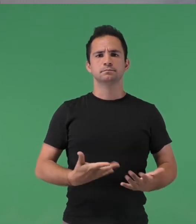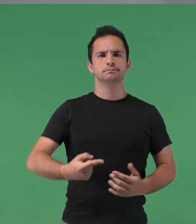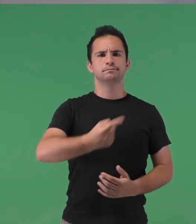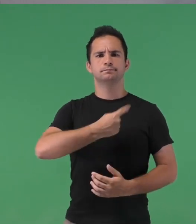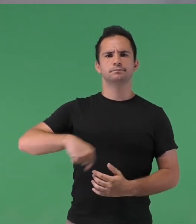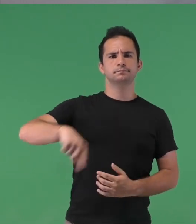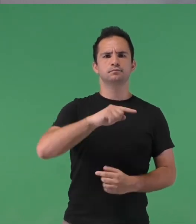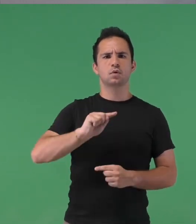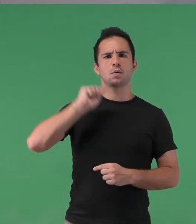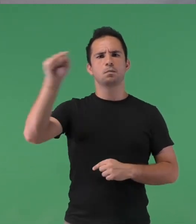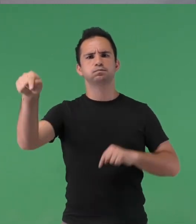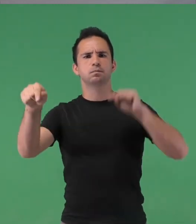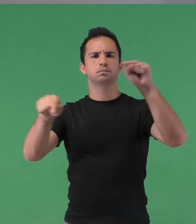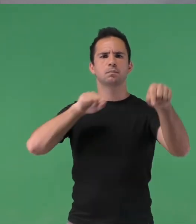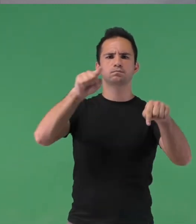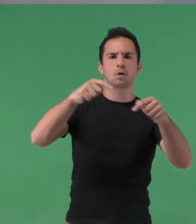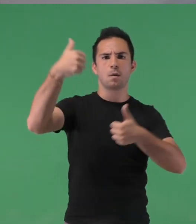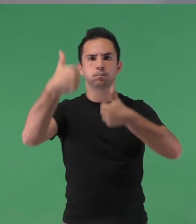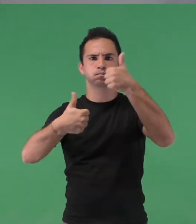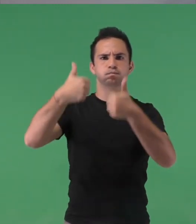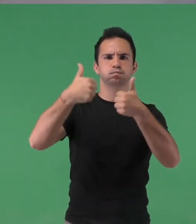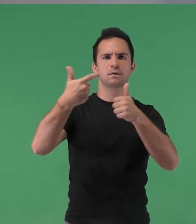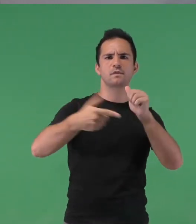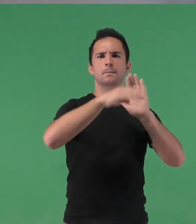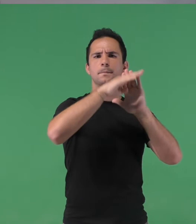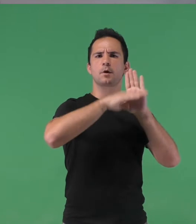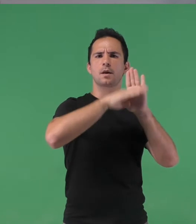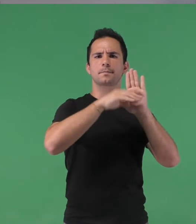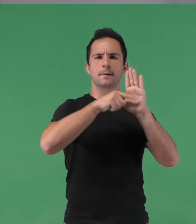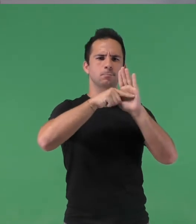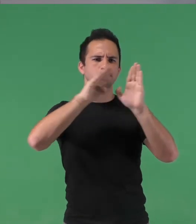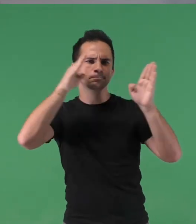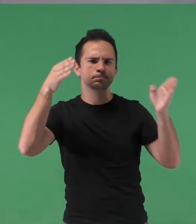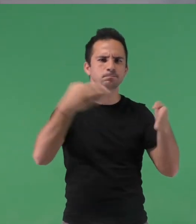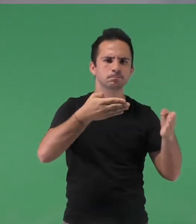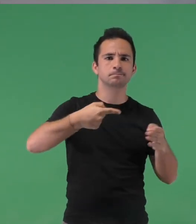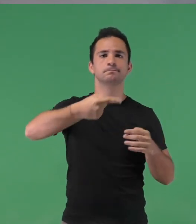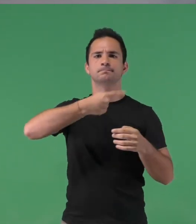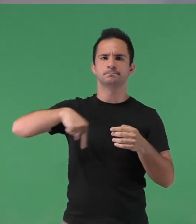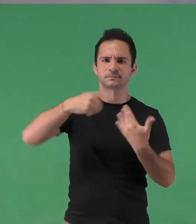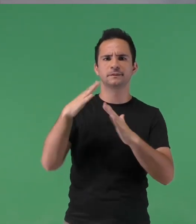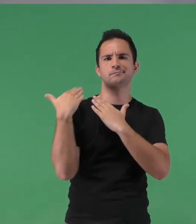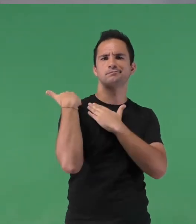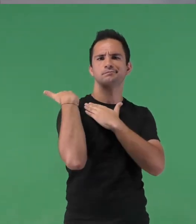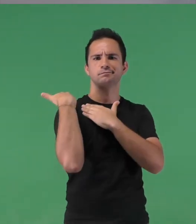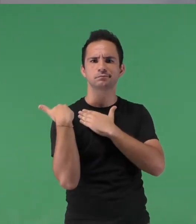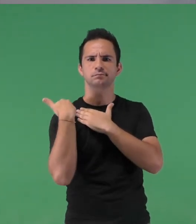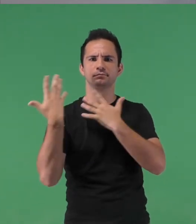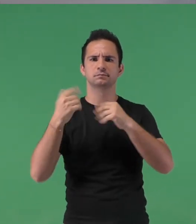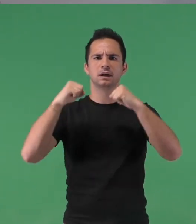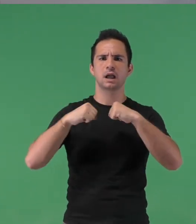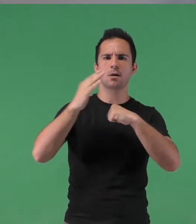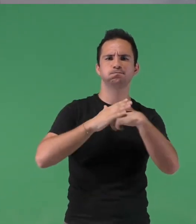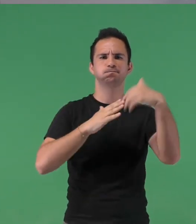and this is how we attract the public's interest in our cause we also try to be as extroverted as possible making video spots for all of